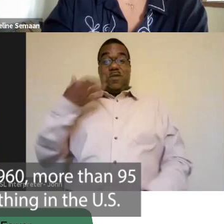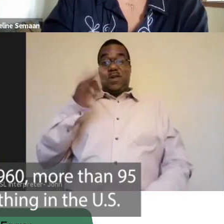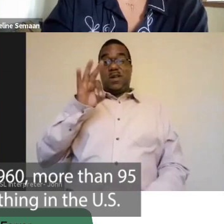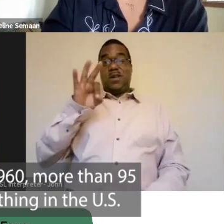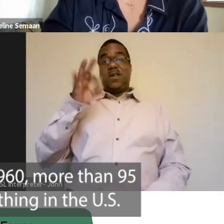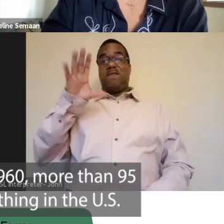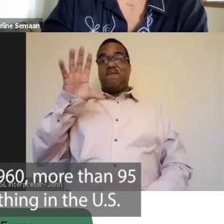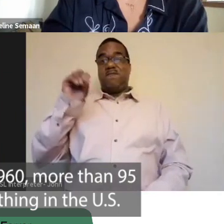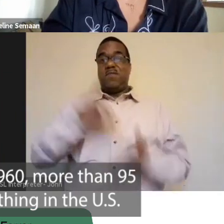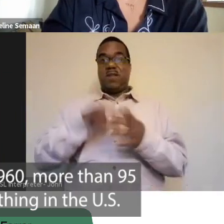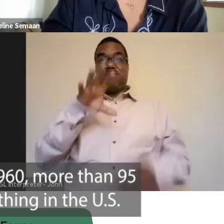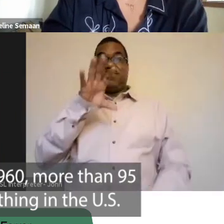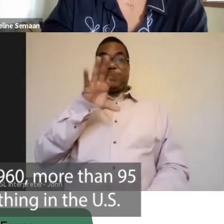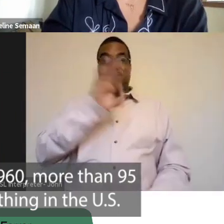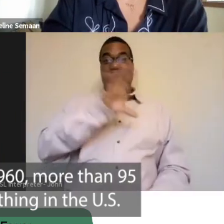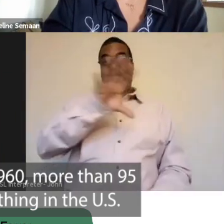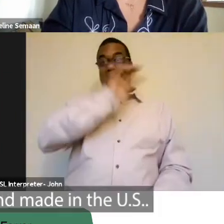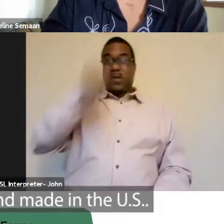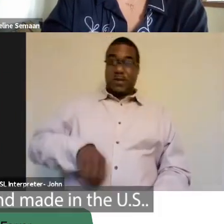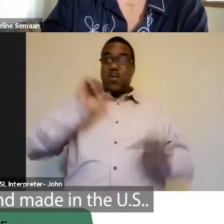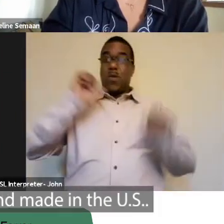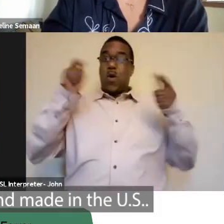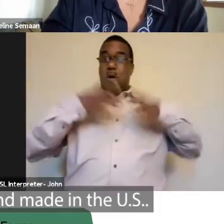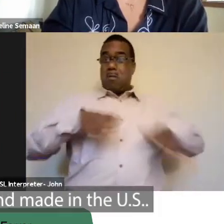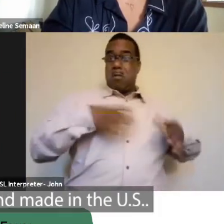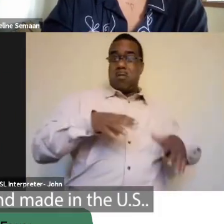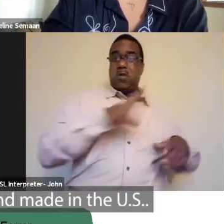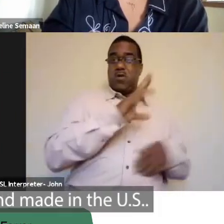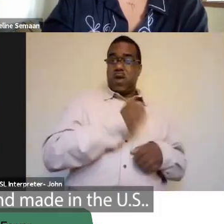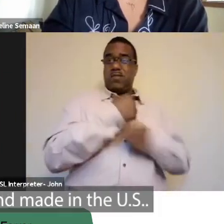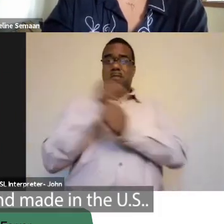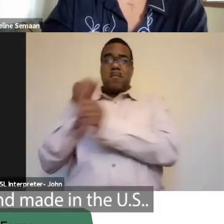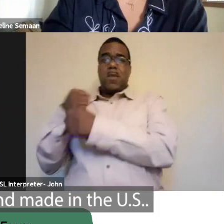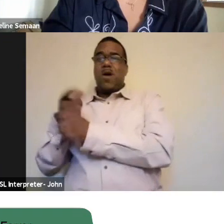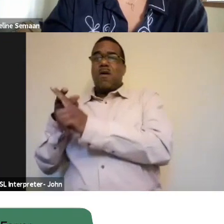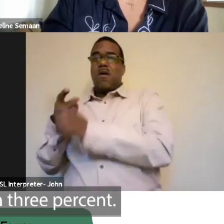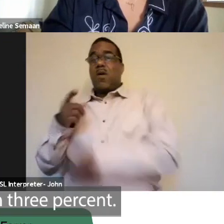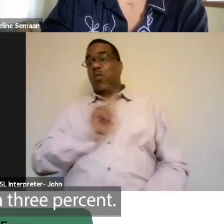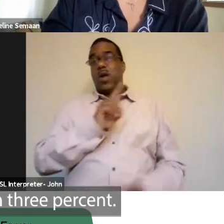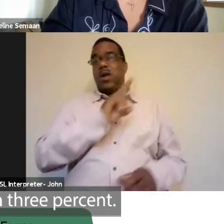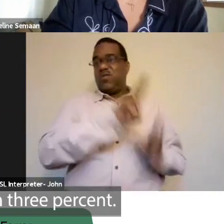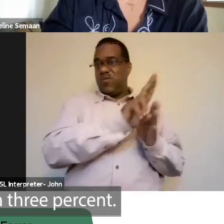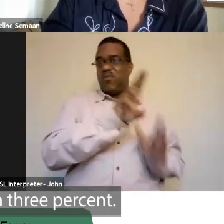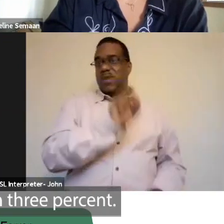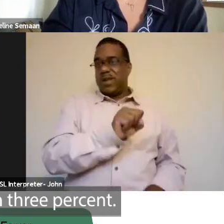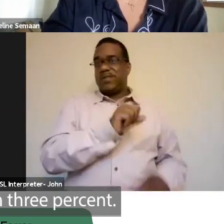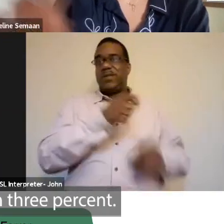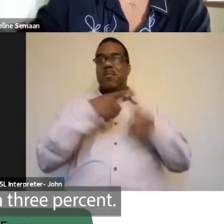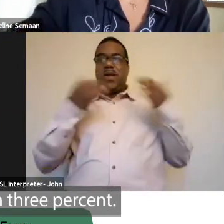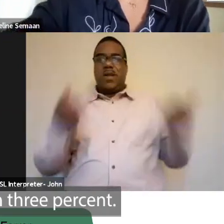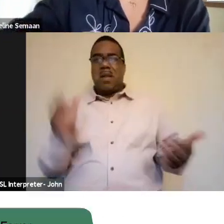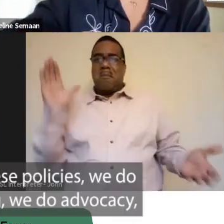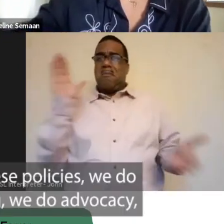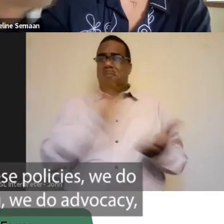95% of all clothing in the US was manufactured and made in the US. Now, it's less than